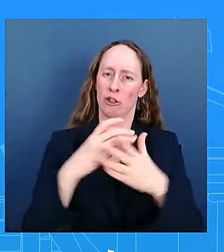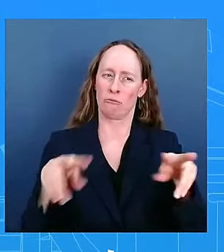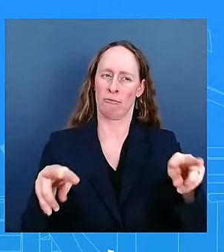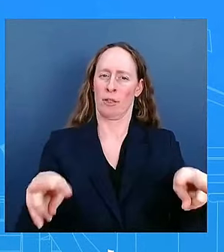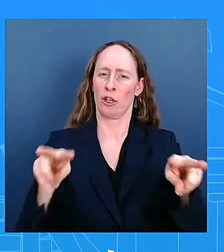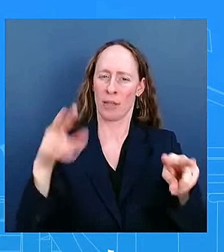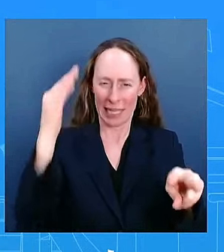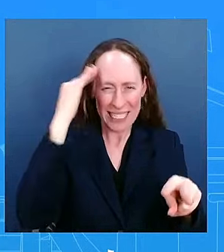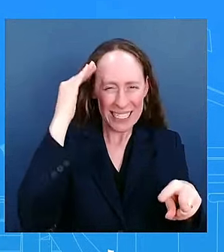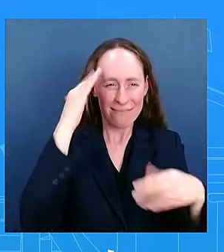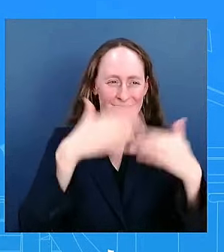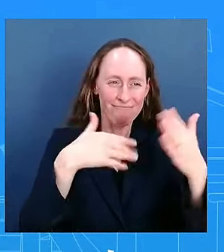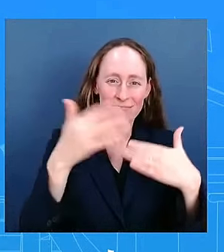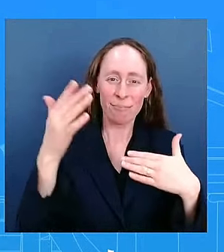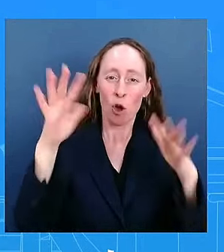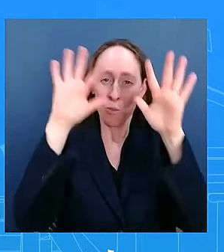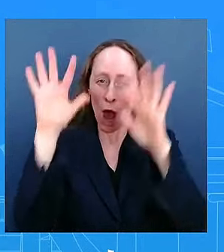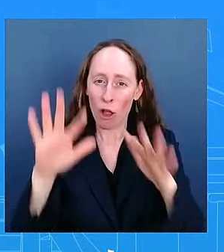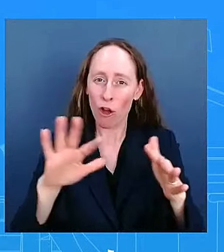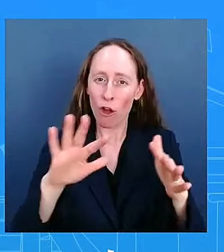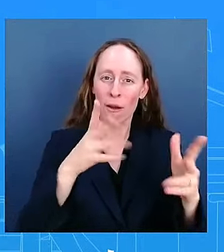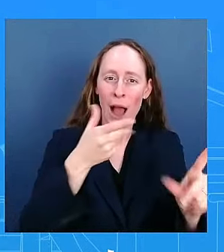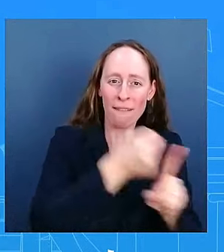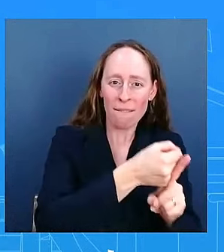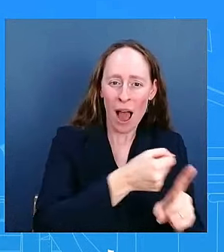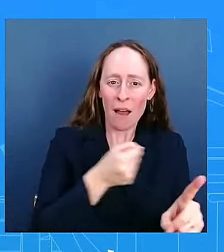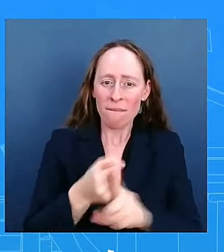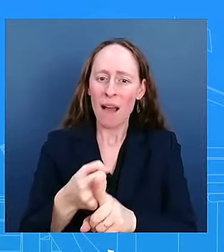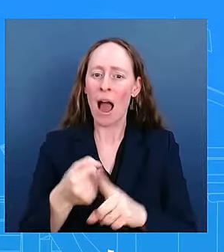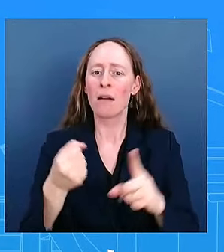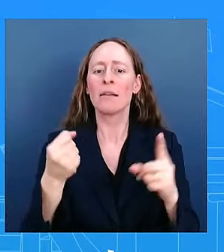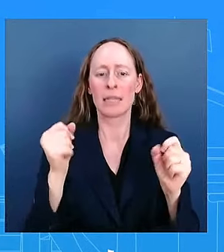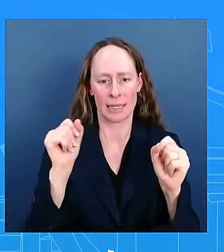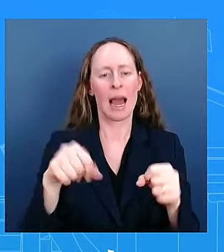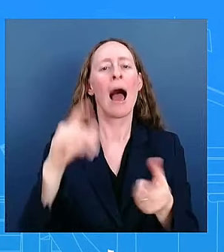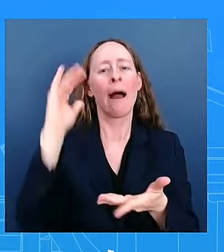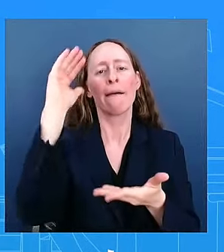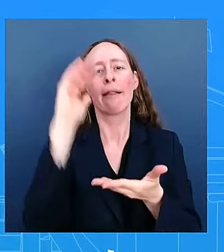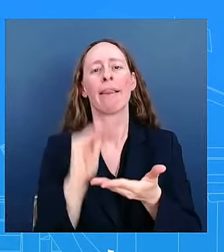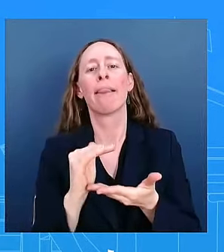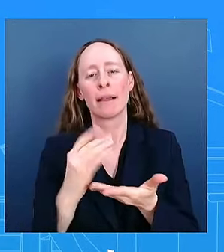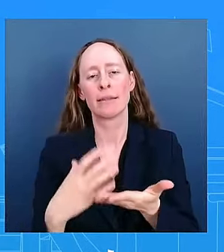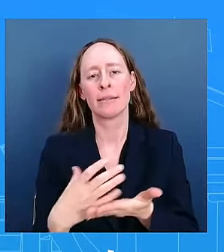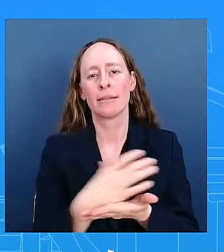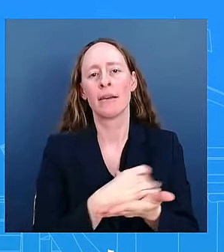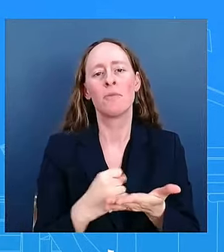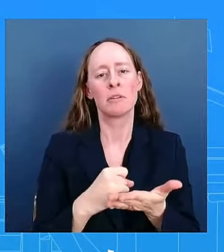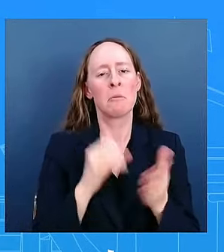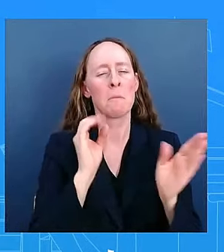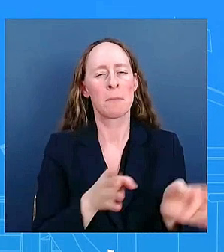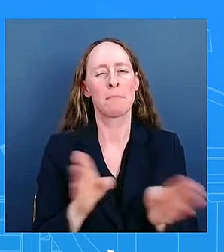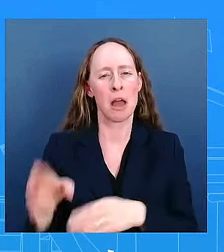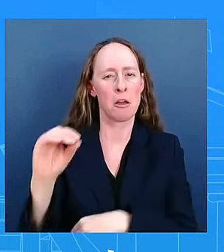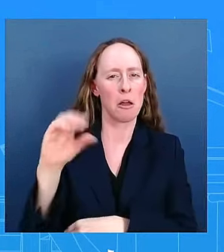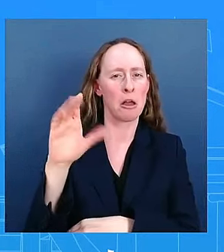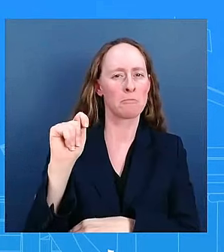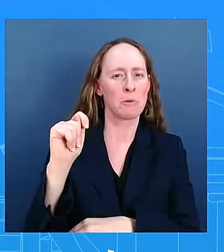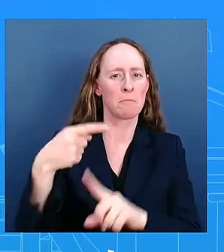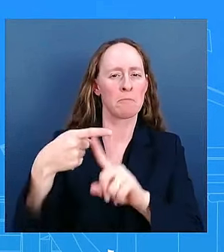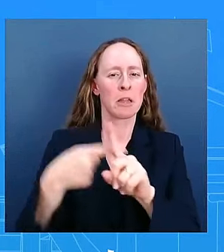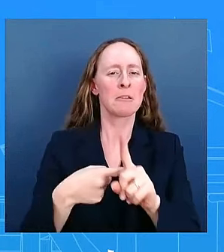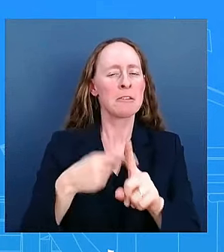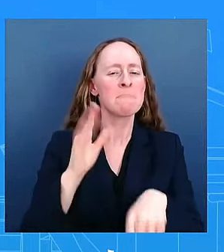uh by uh actually could collectively lower the change in the october payroll uh by as much as a hundred thousand